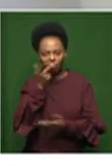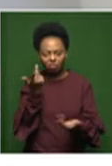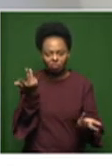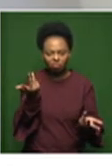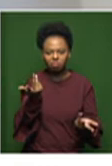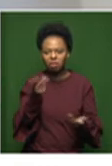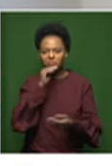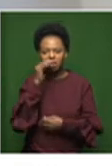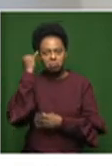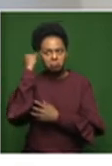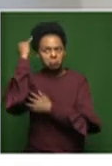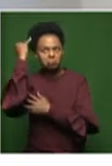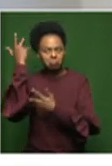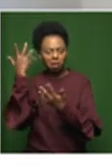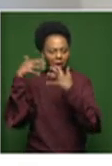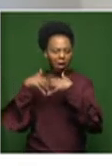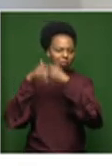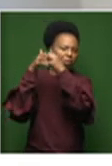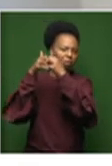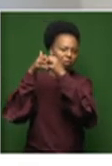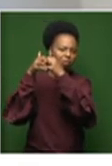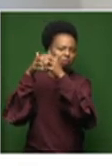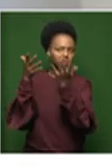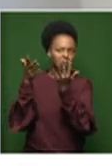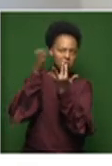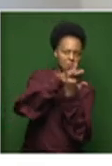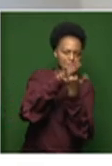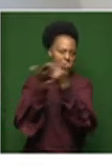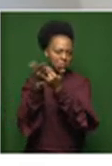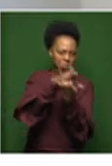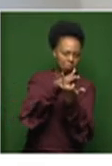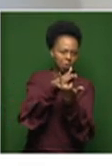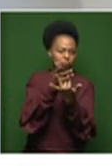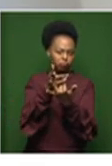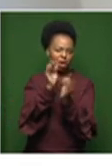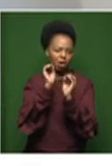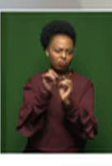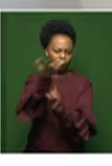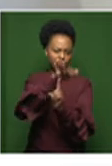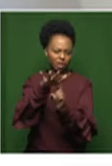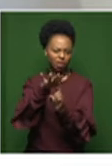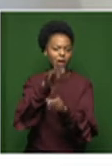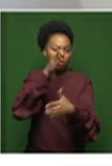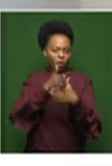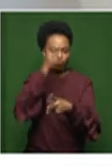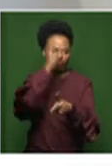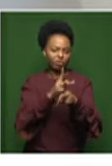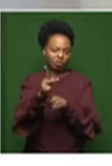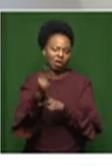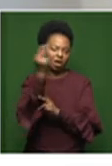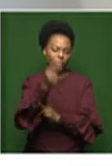or established. And these artists fit somewhere in between that space. So they're working professionally as artists.